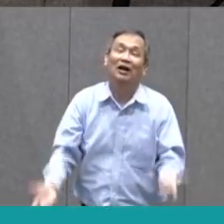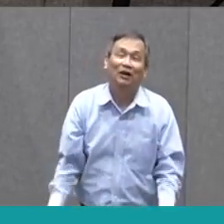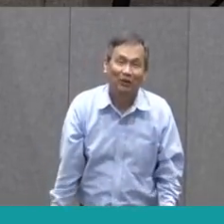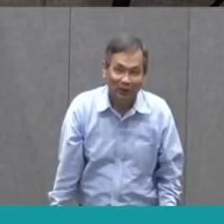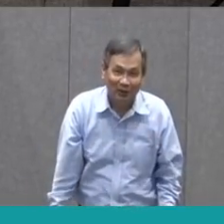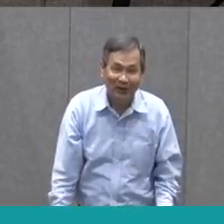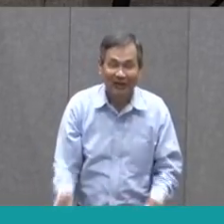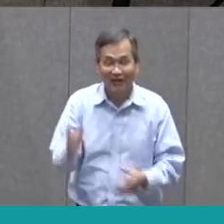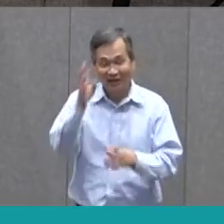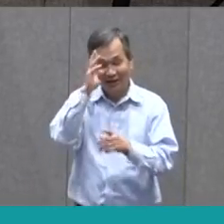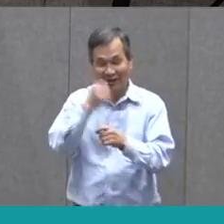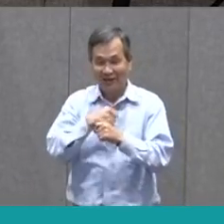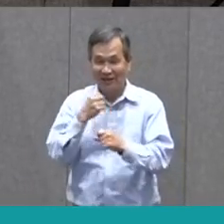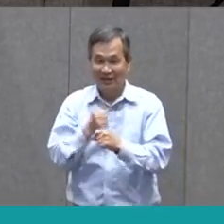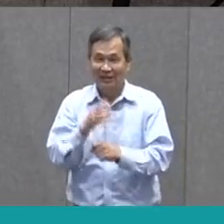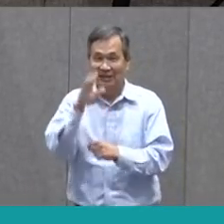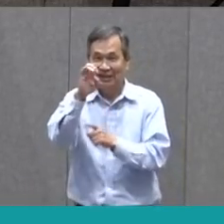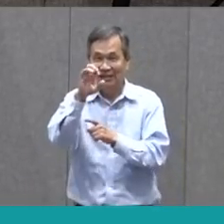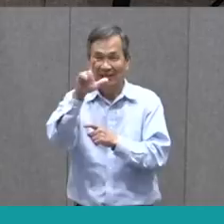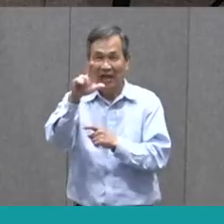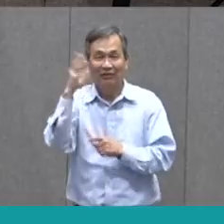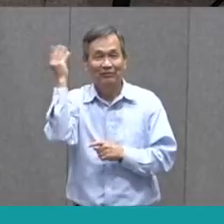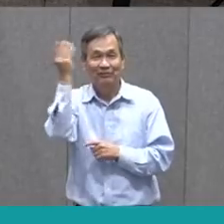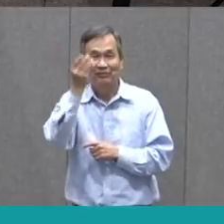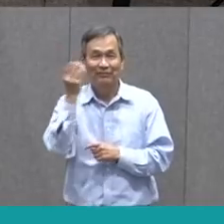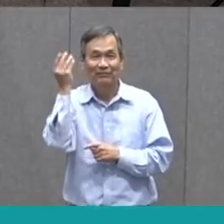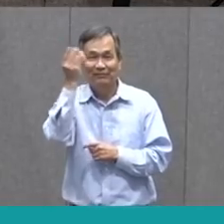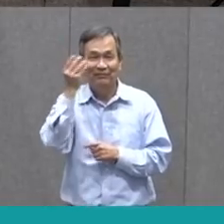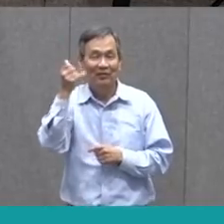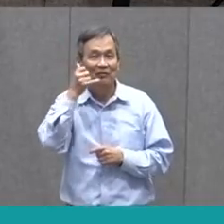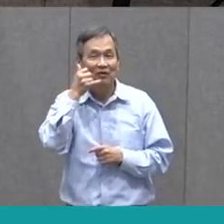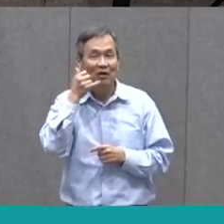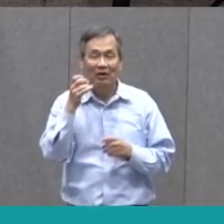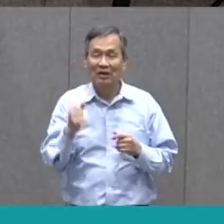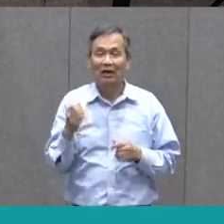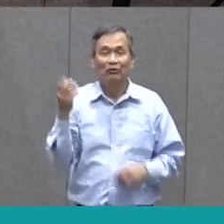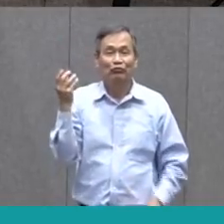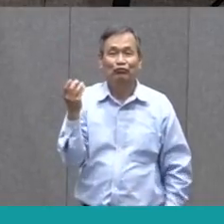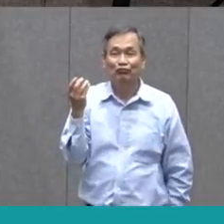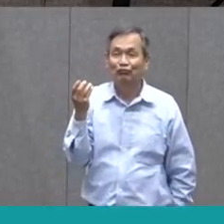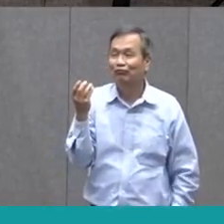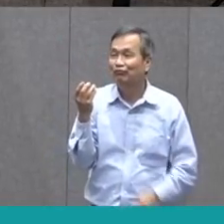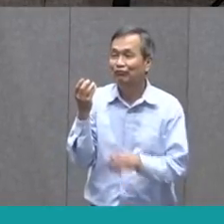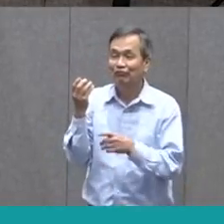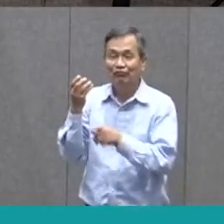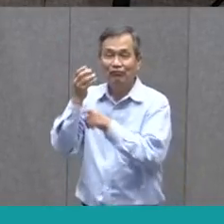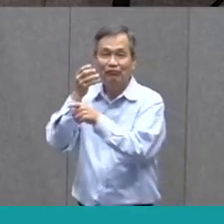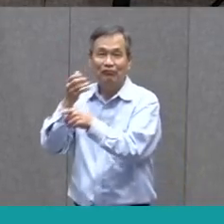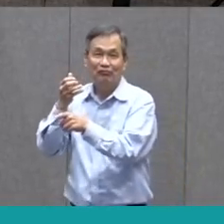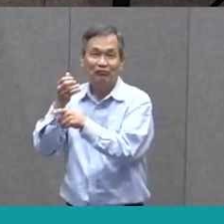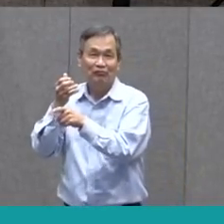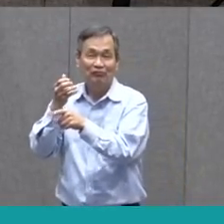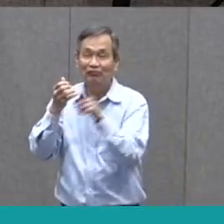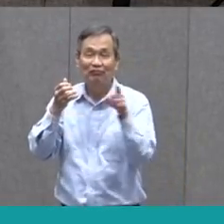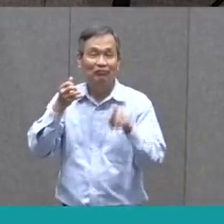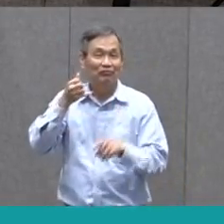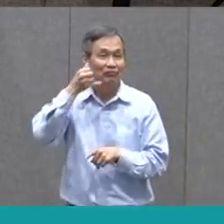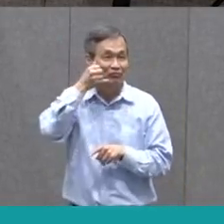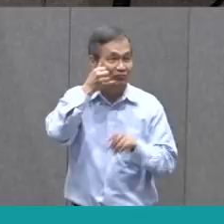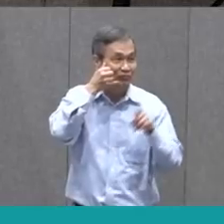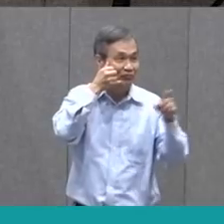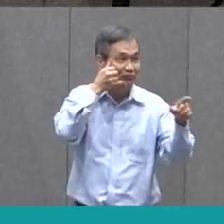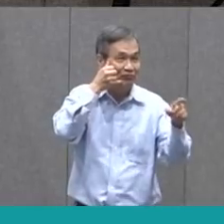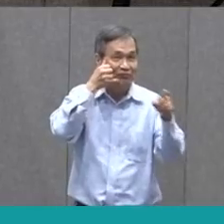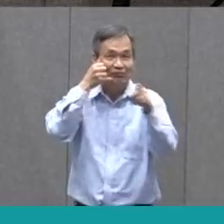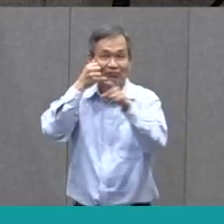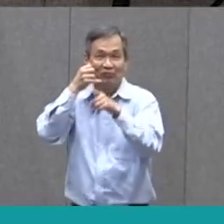invented the cell phone. So we can go outside our house. We can get in our car and drive and still